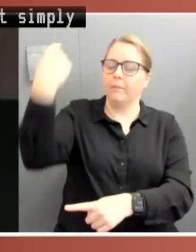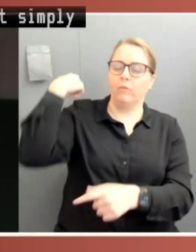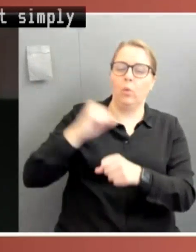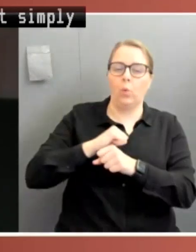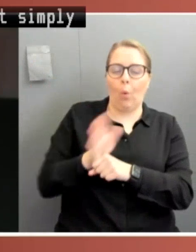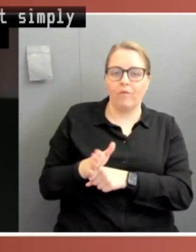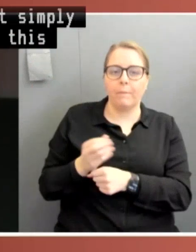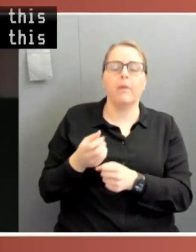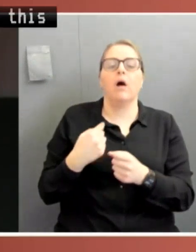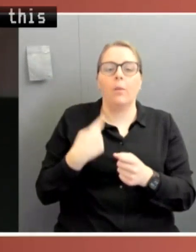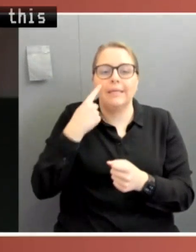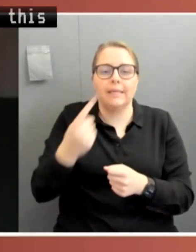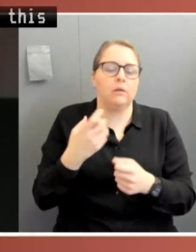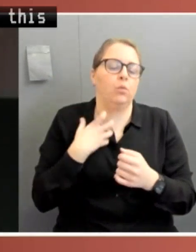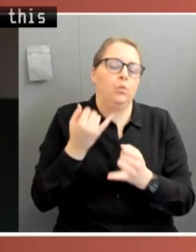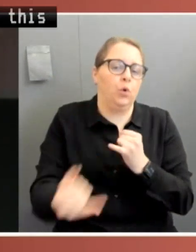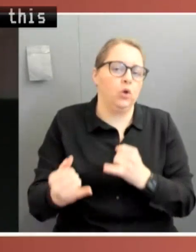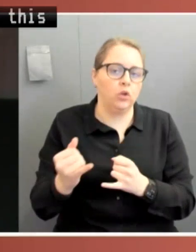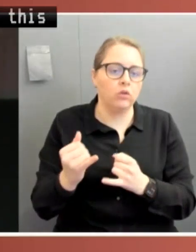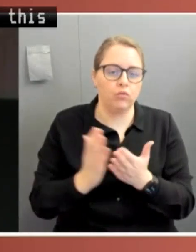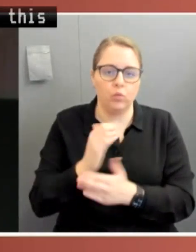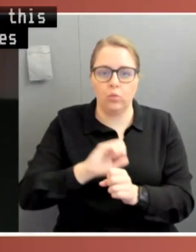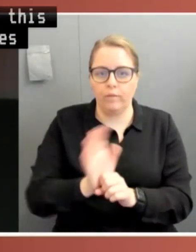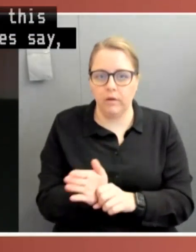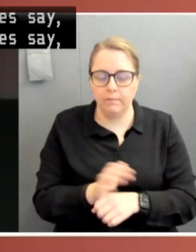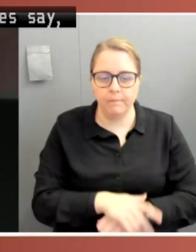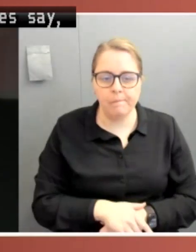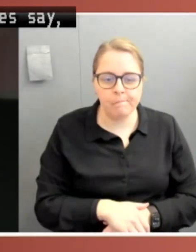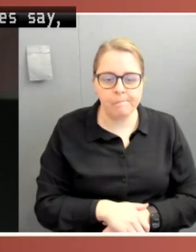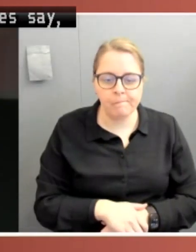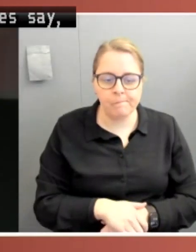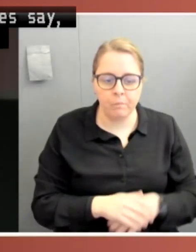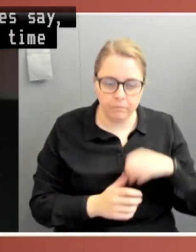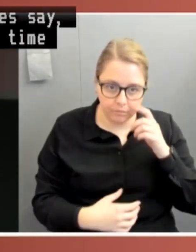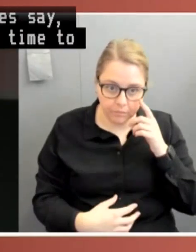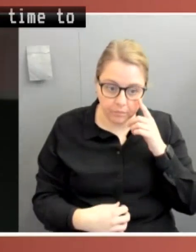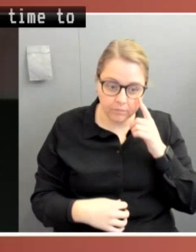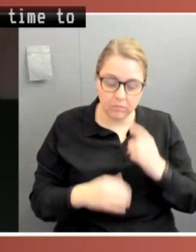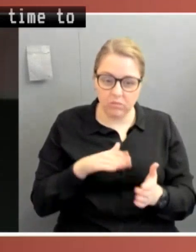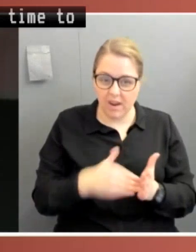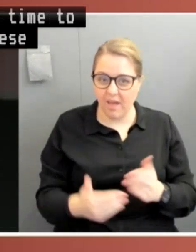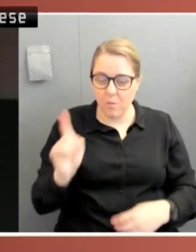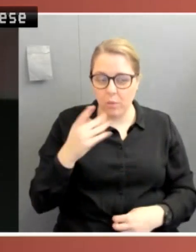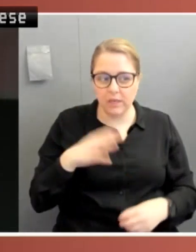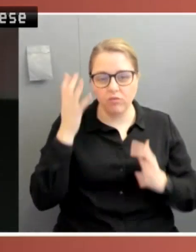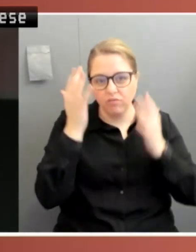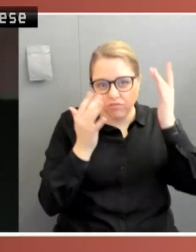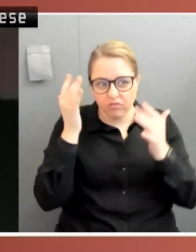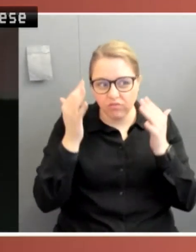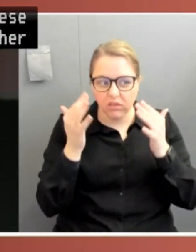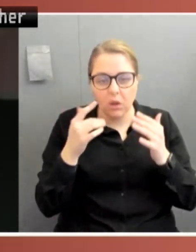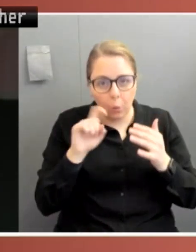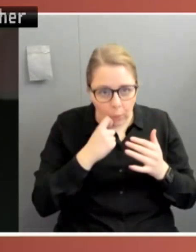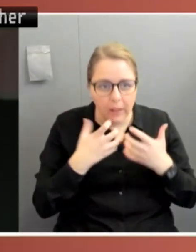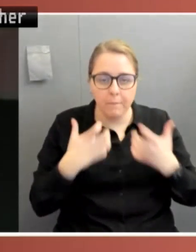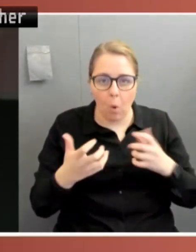What it does say, though, is that now is the time to think more deeply about these things. There will be another pandemic, there will be future